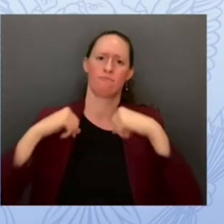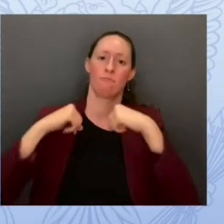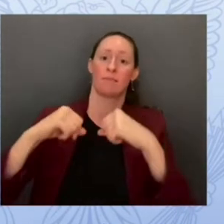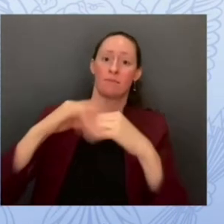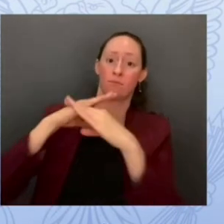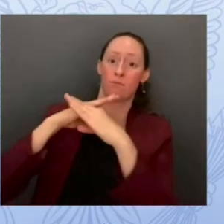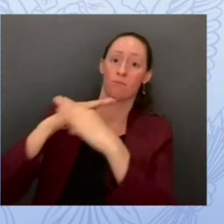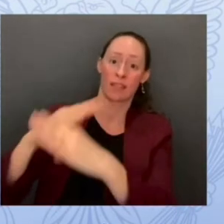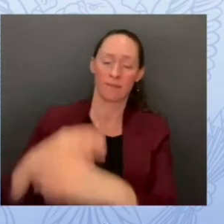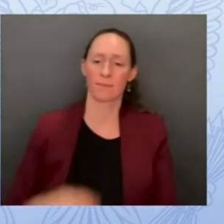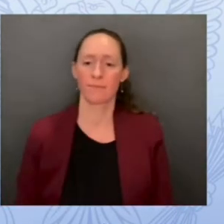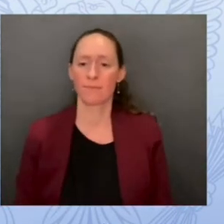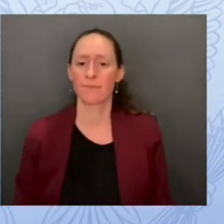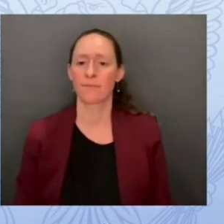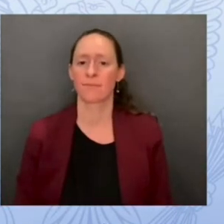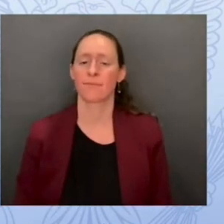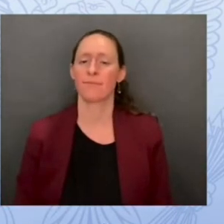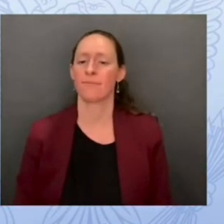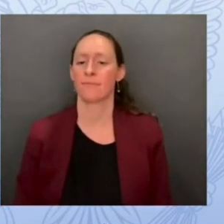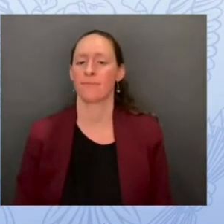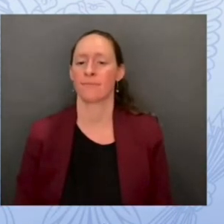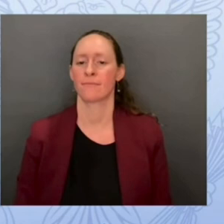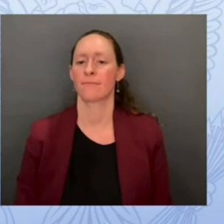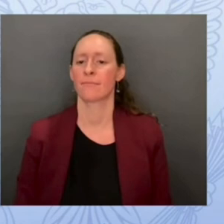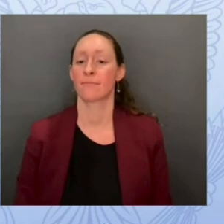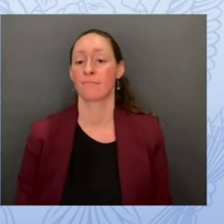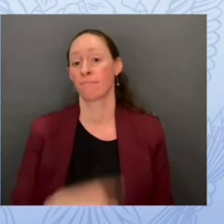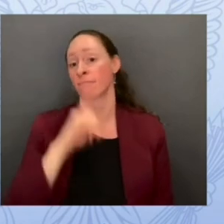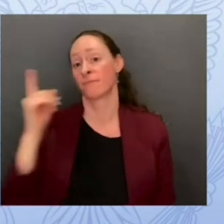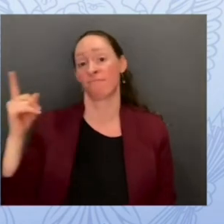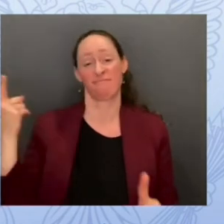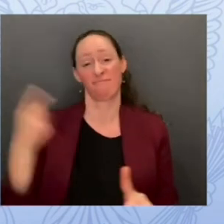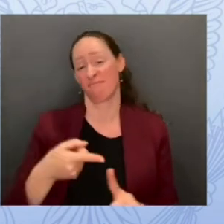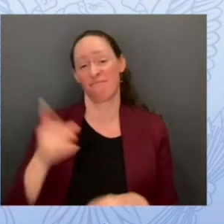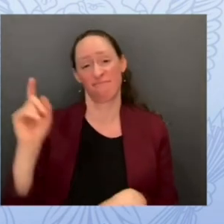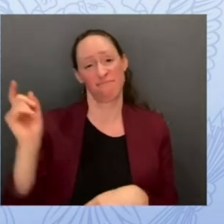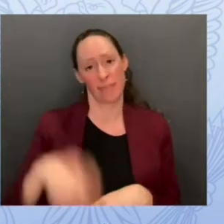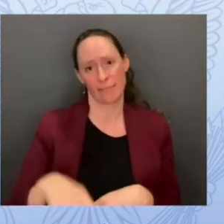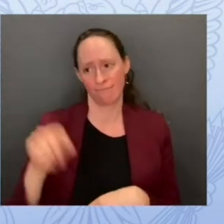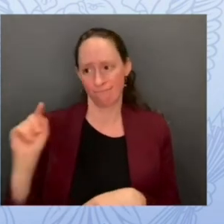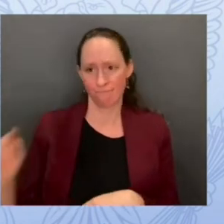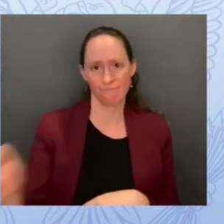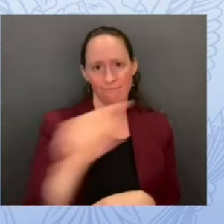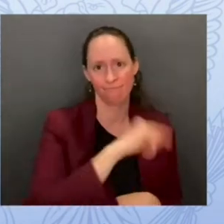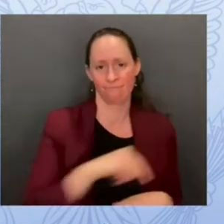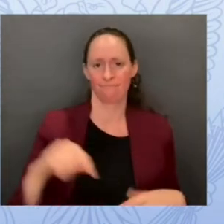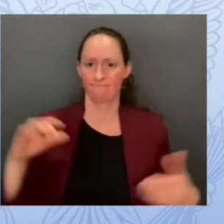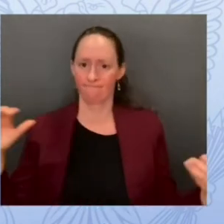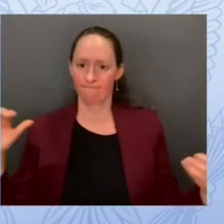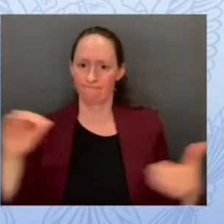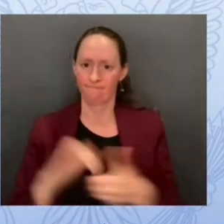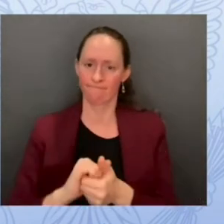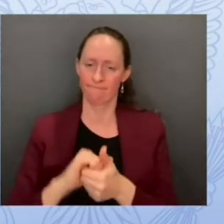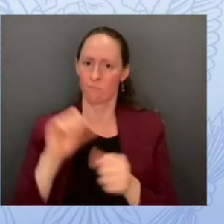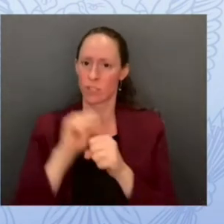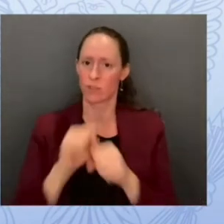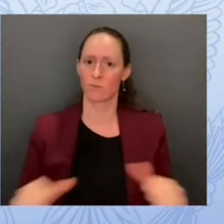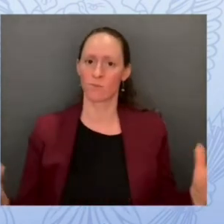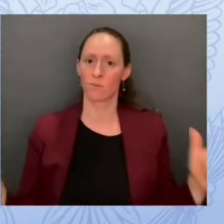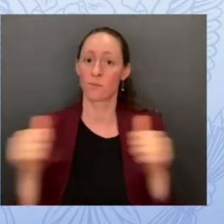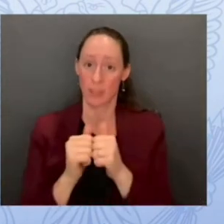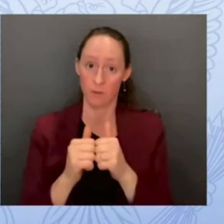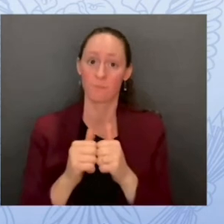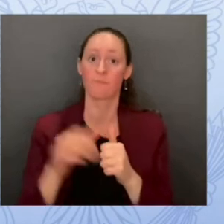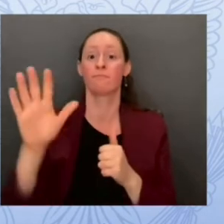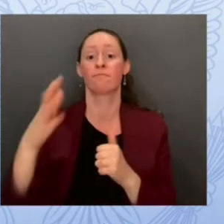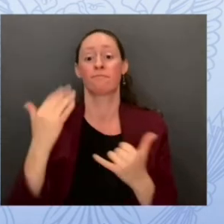be a collaborative approach for all of us and aws knows that innovation is going to continue to drive and address some of these